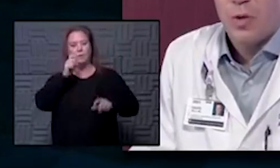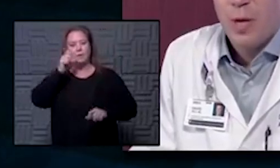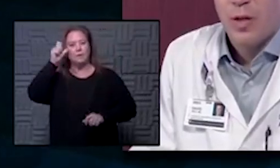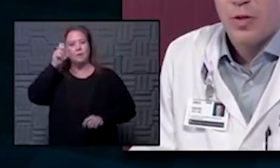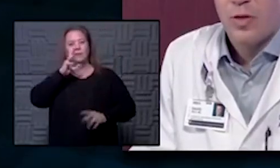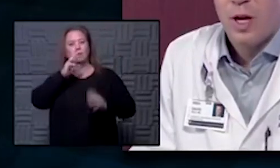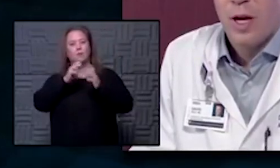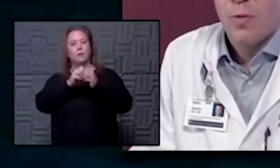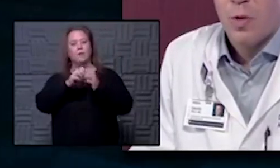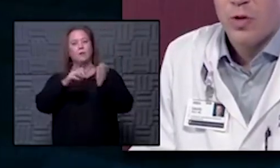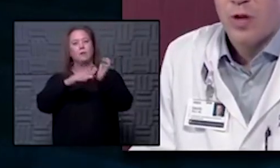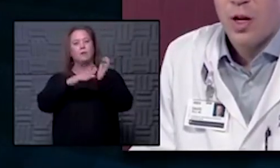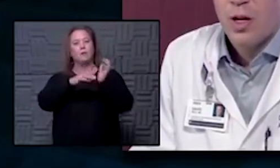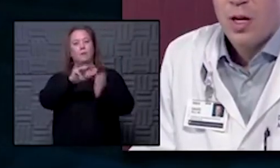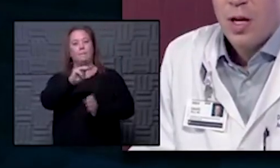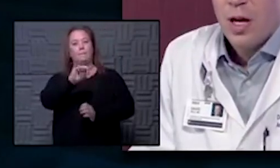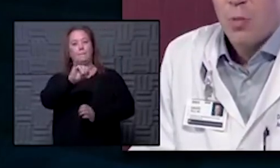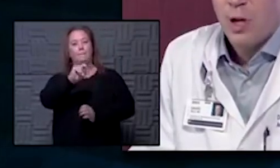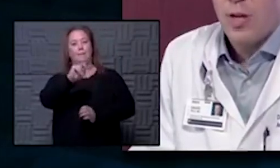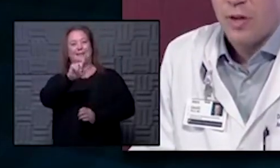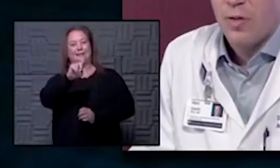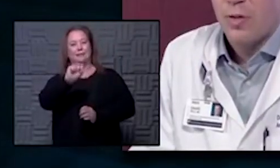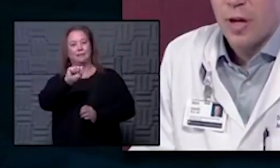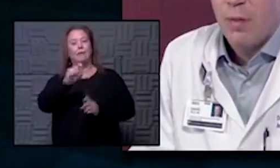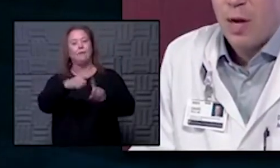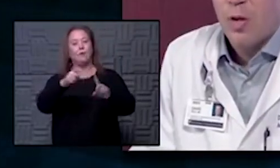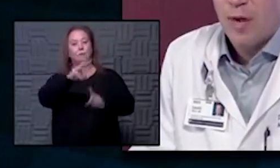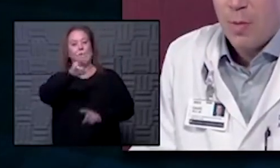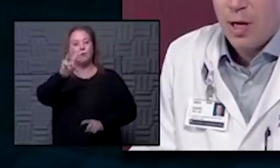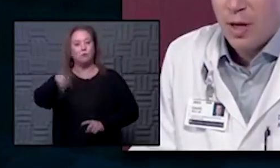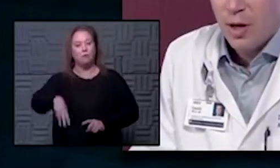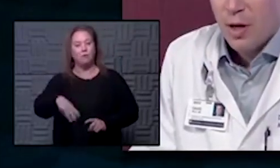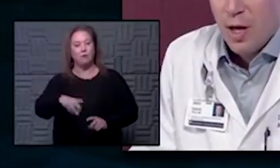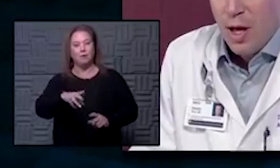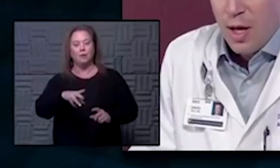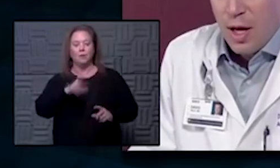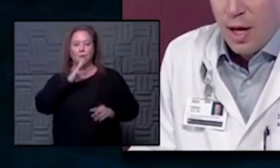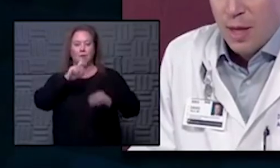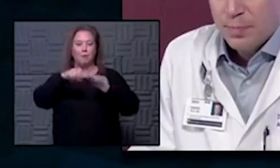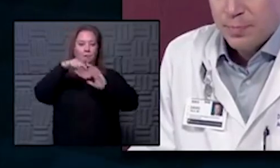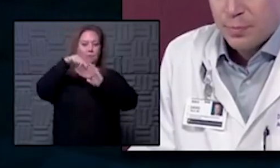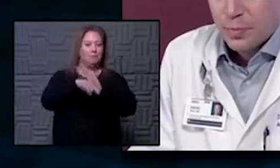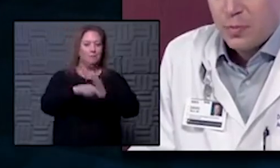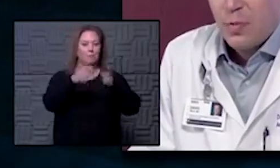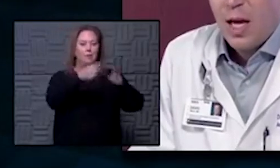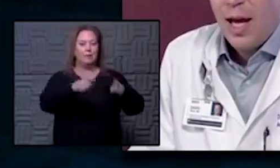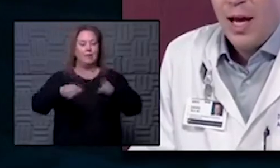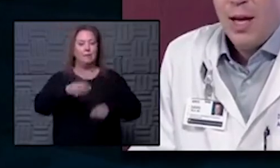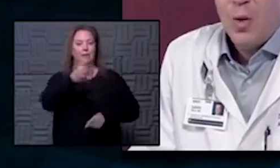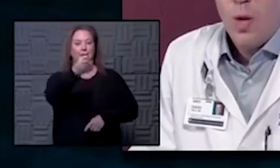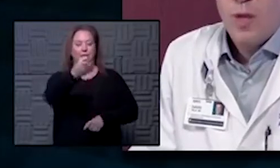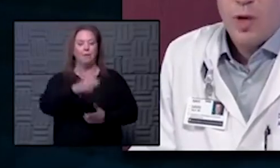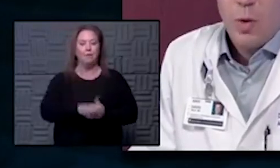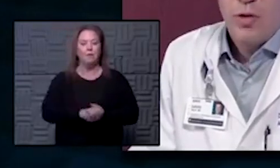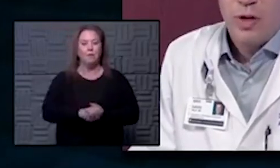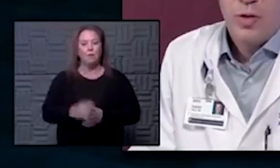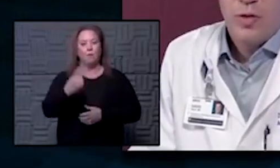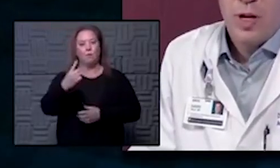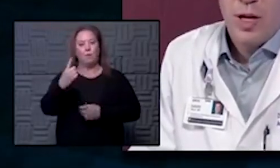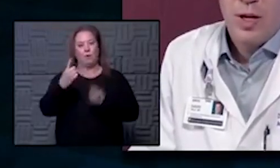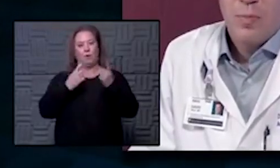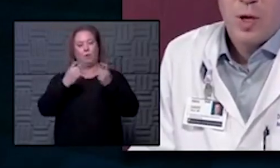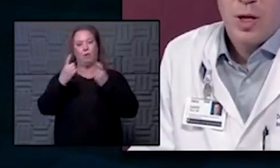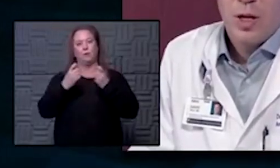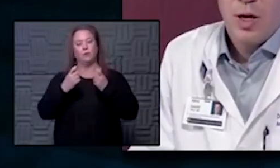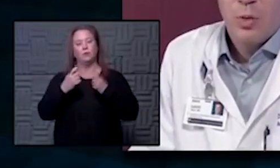with Dr. Minz from Wichita pretty extensively about what's happening there and one of the questions